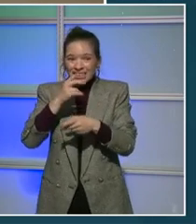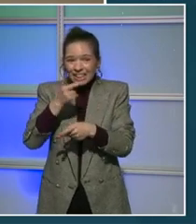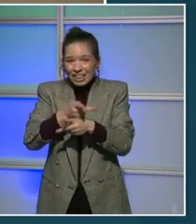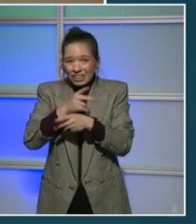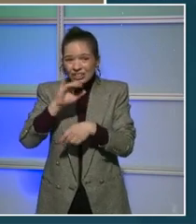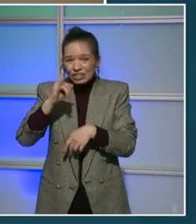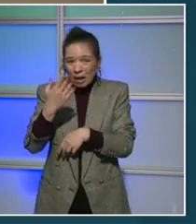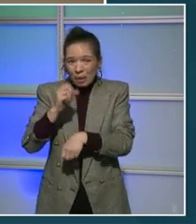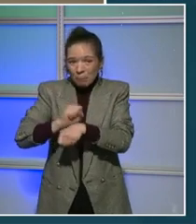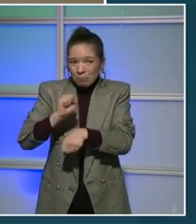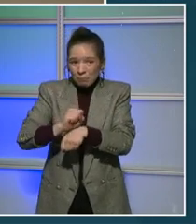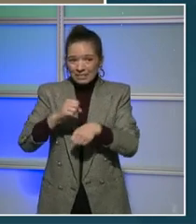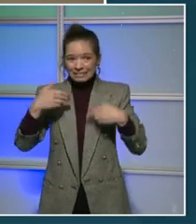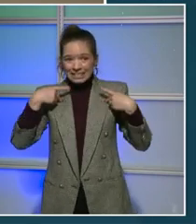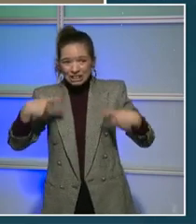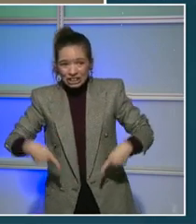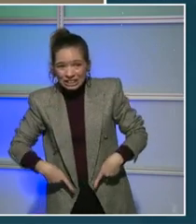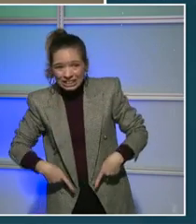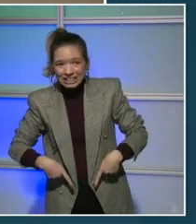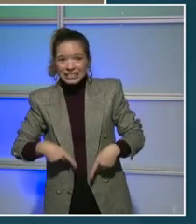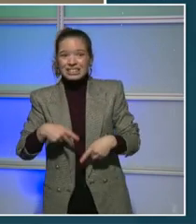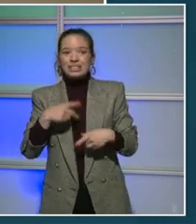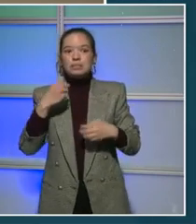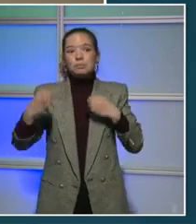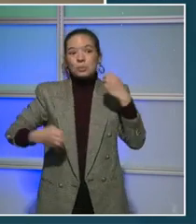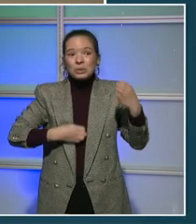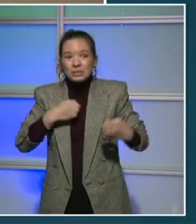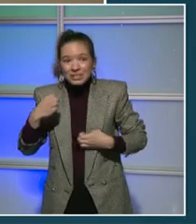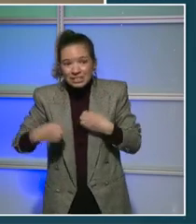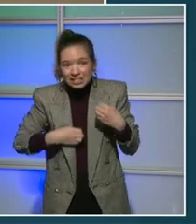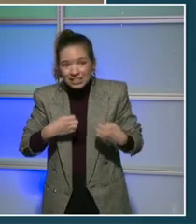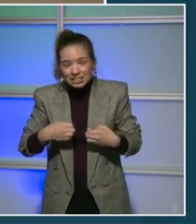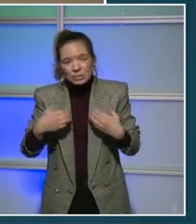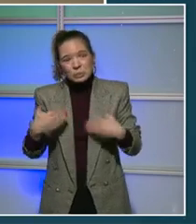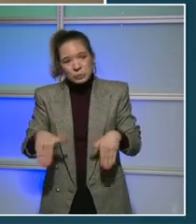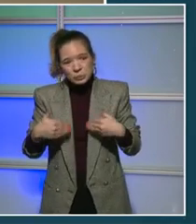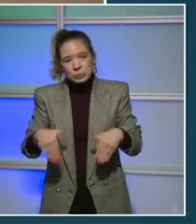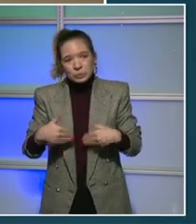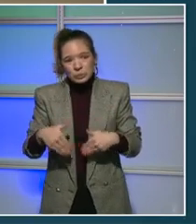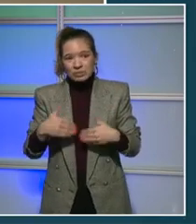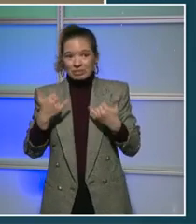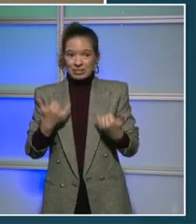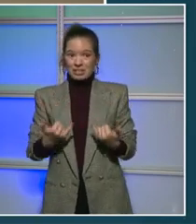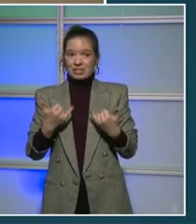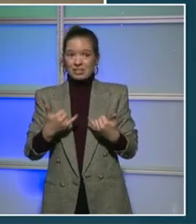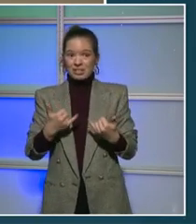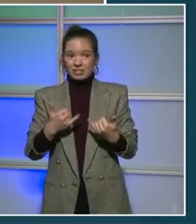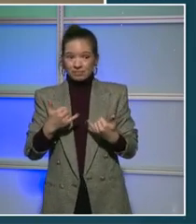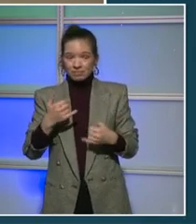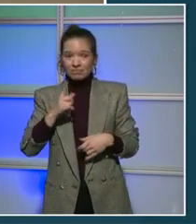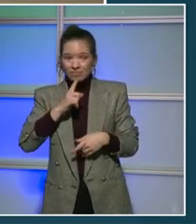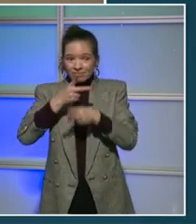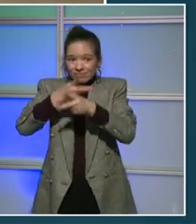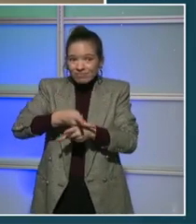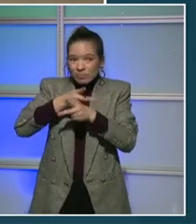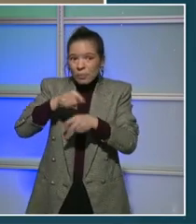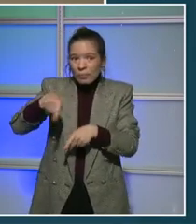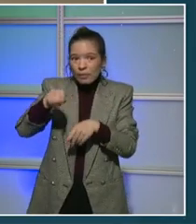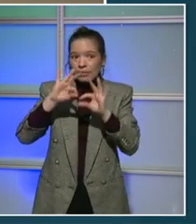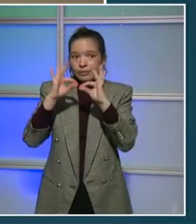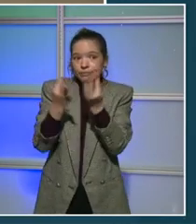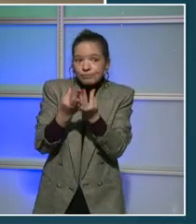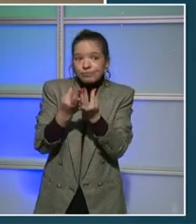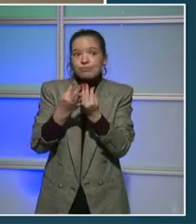who are out in the workplace, working in retail, et cetera, and with similar wages or sometimes lower wages.